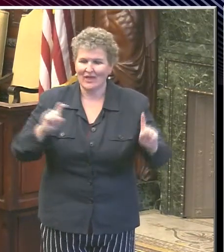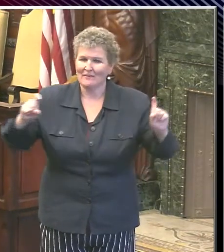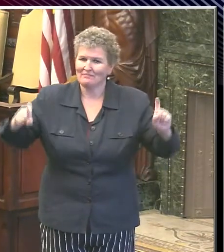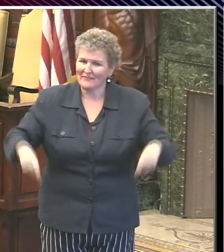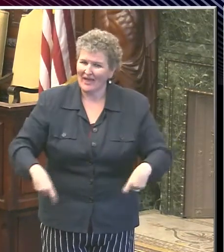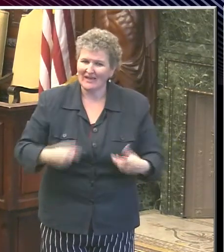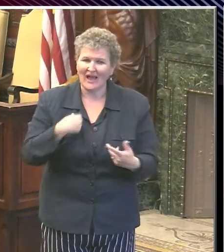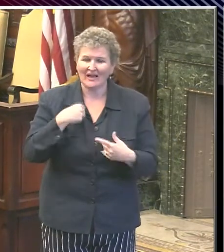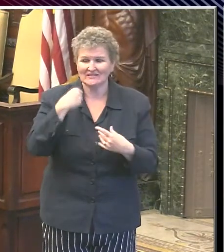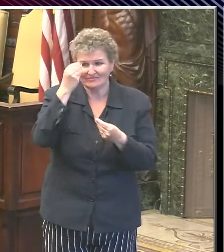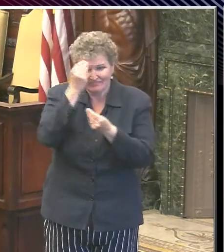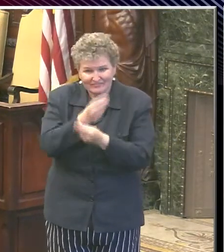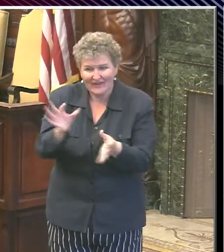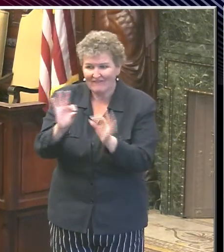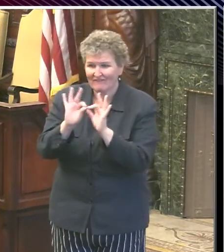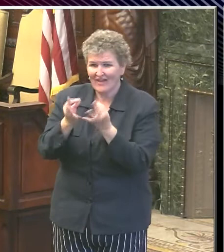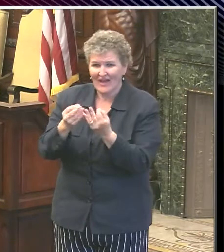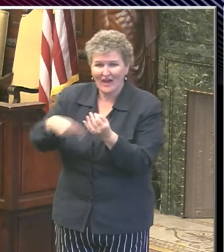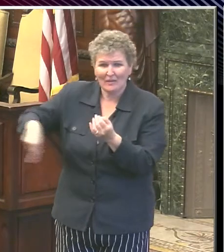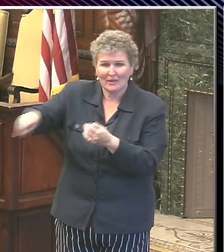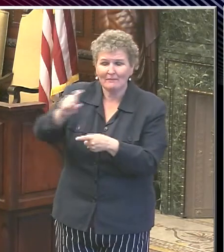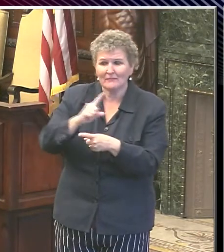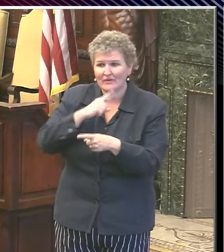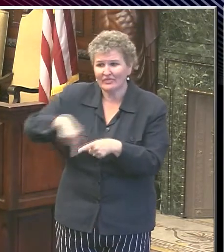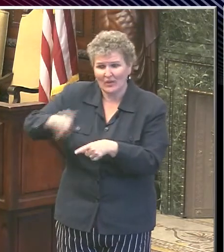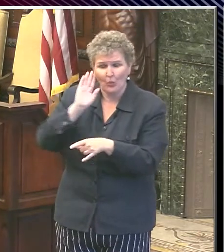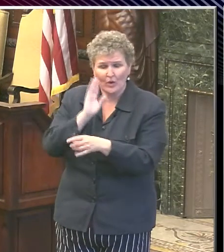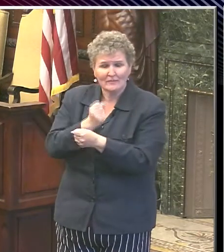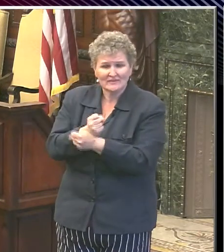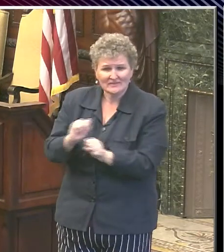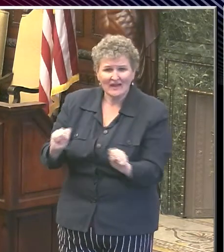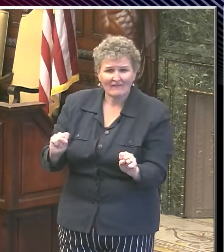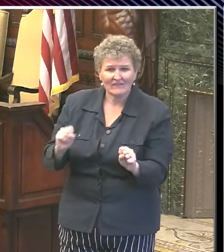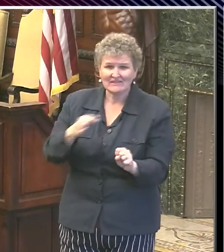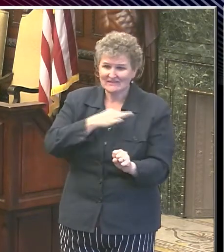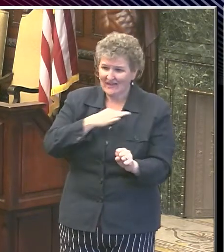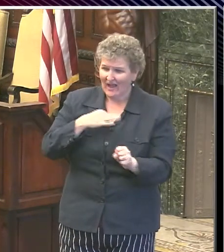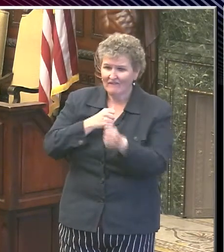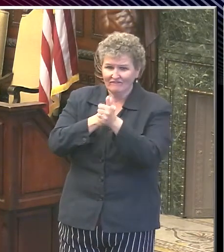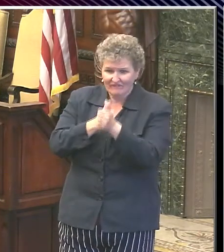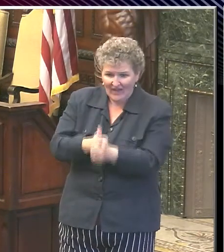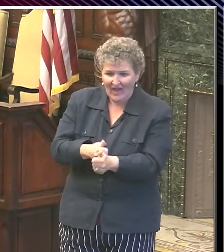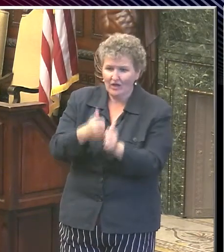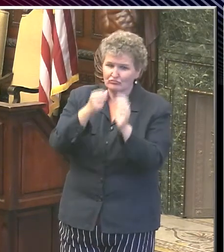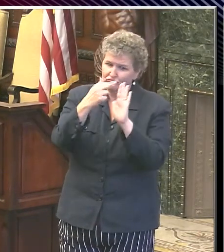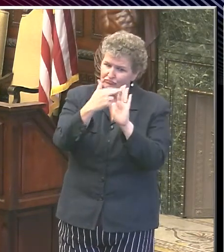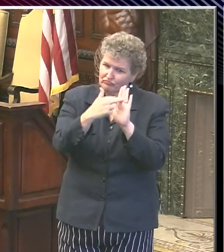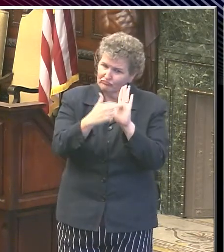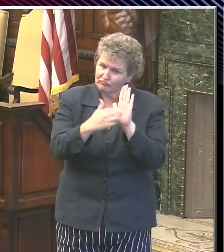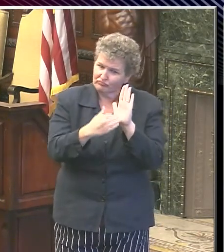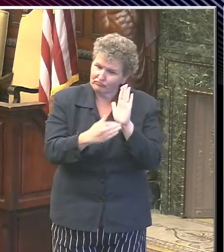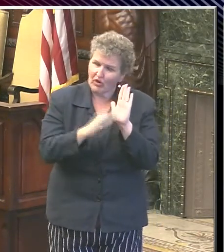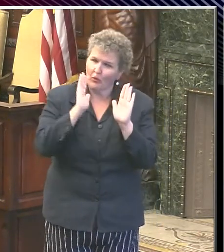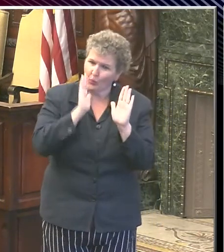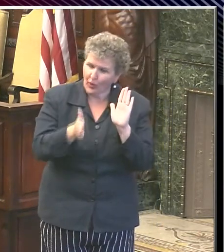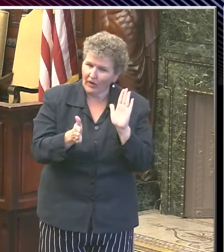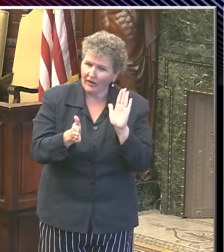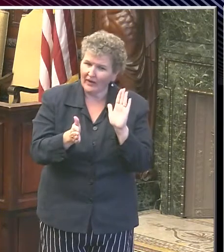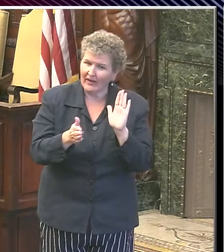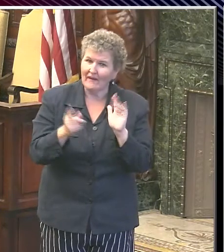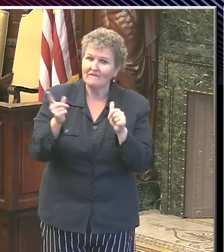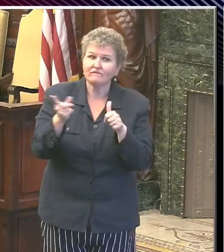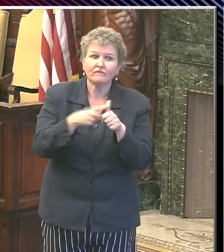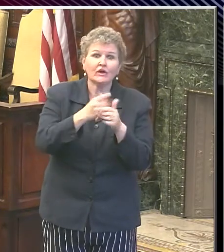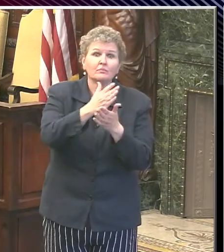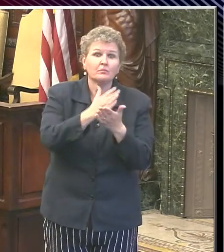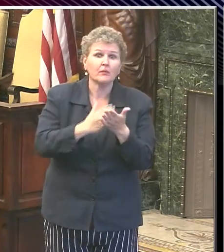that our children will be safe and that, you know, our staff will follow the necessary precautions to keep kids safe. That is the first one. But